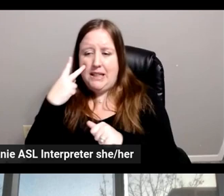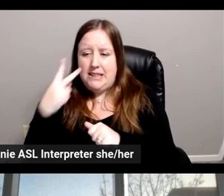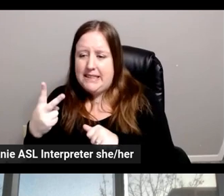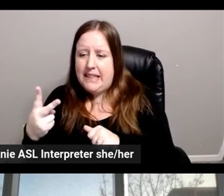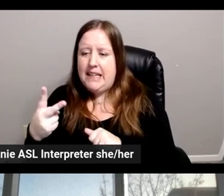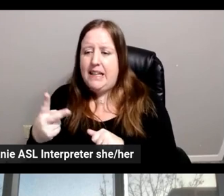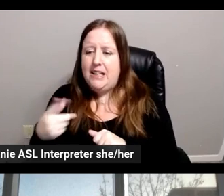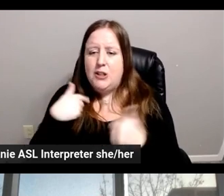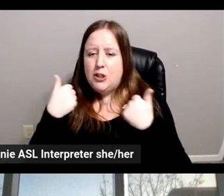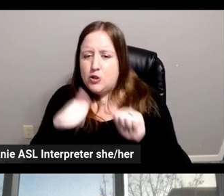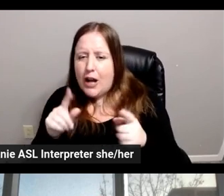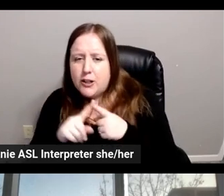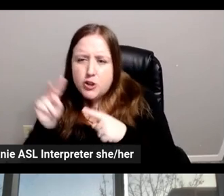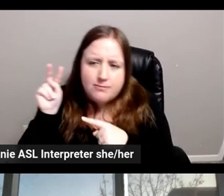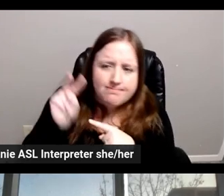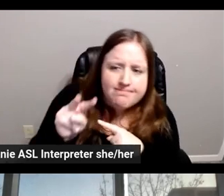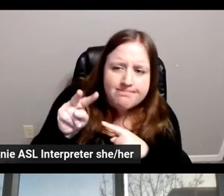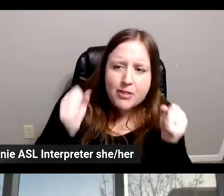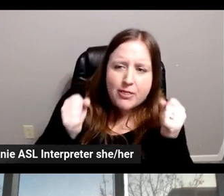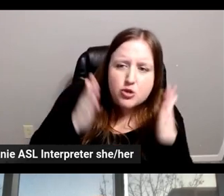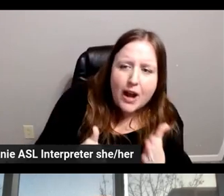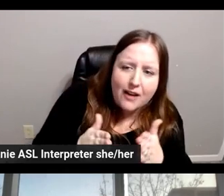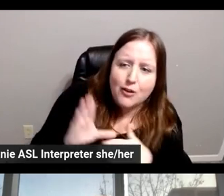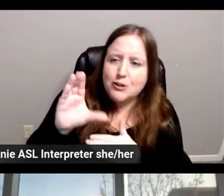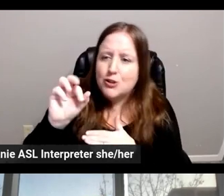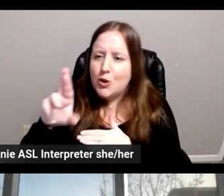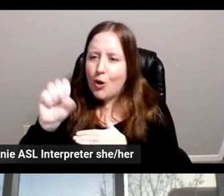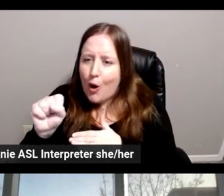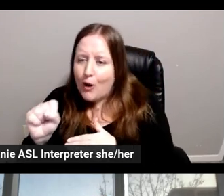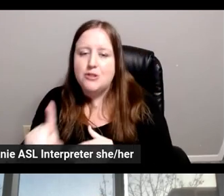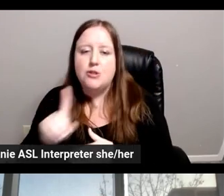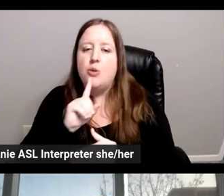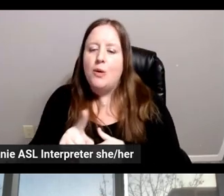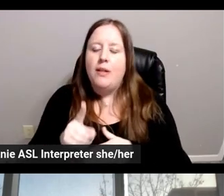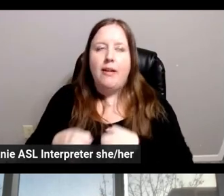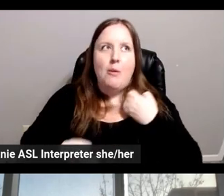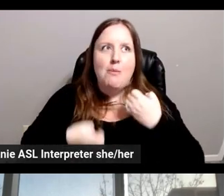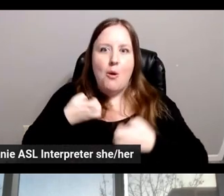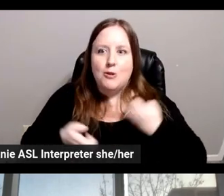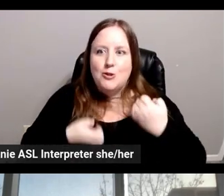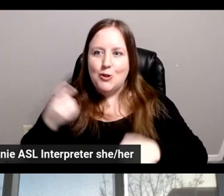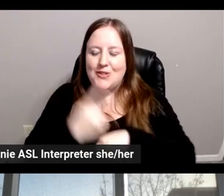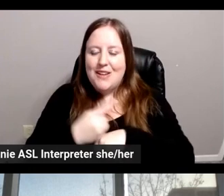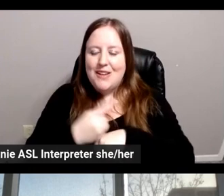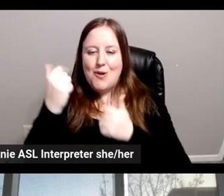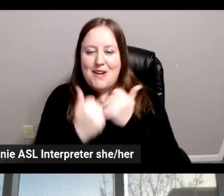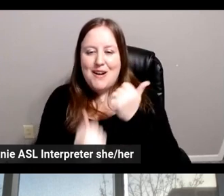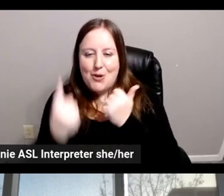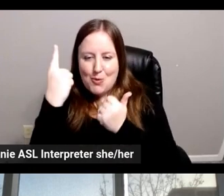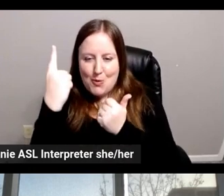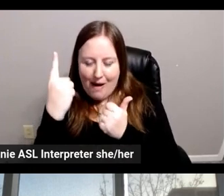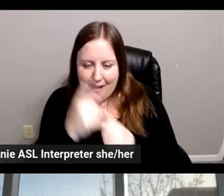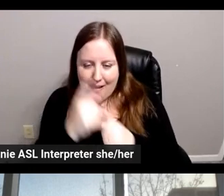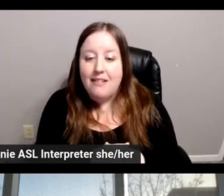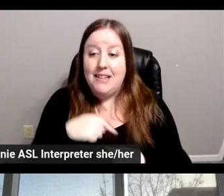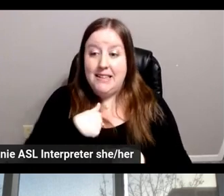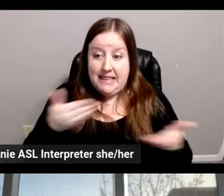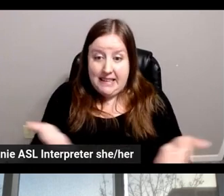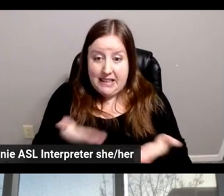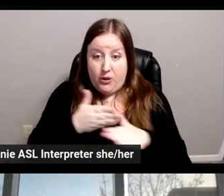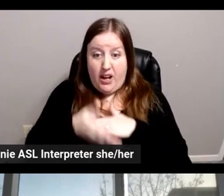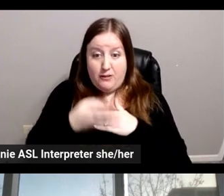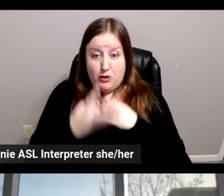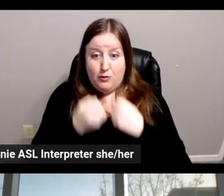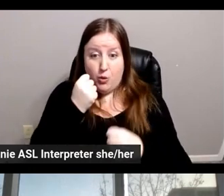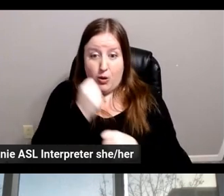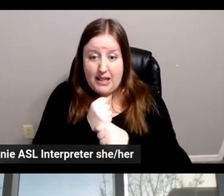trying to get a glimpse of the drivers of the car. So it was really an emotional day for all of us. And even being here after four years,